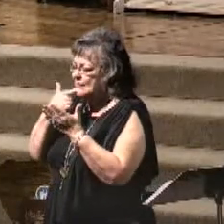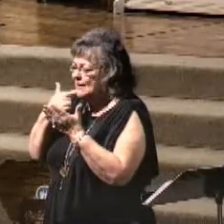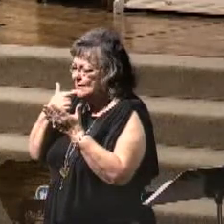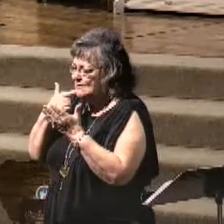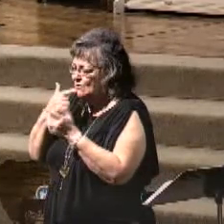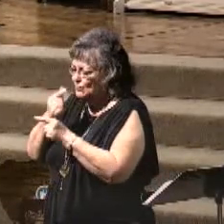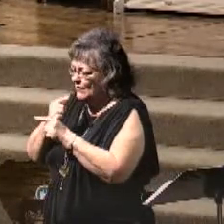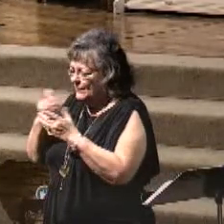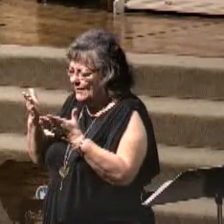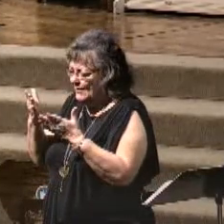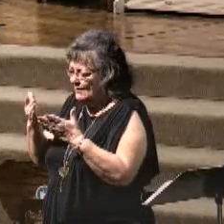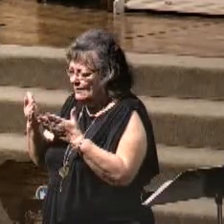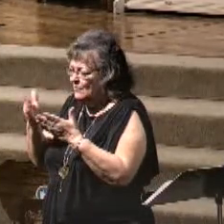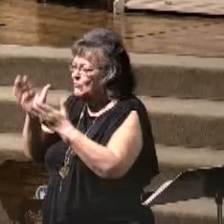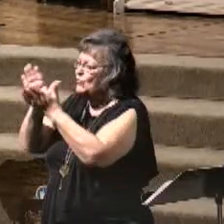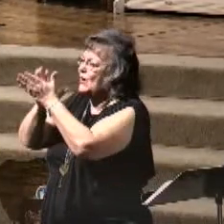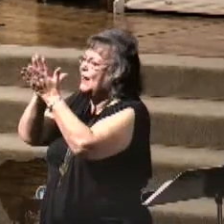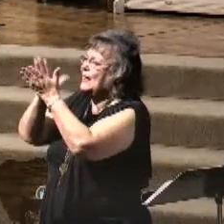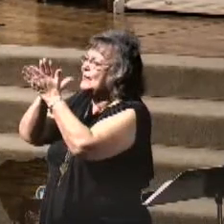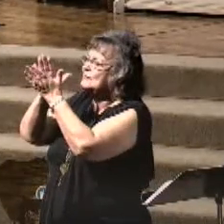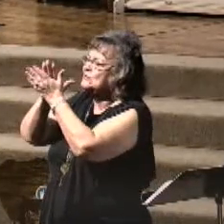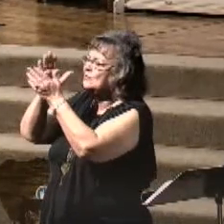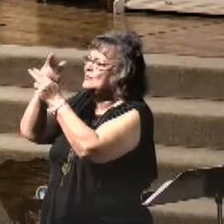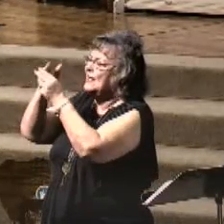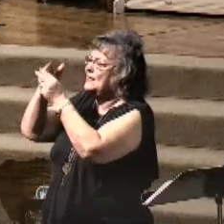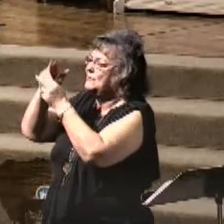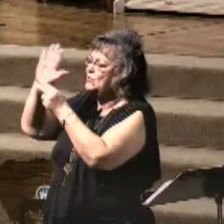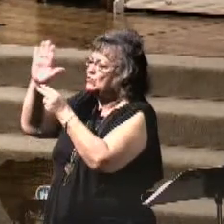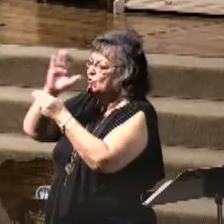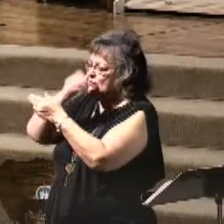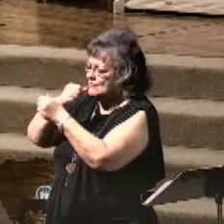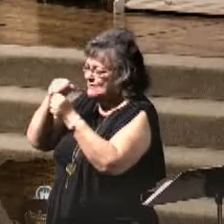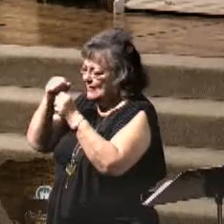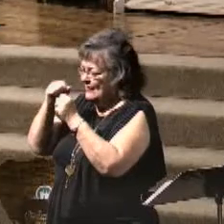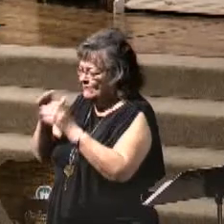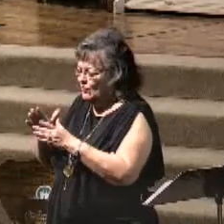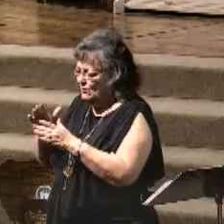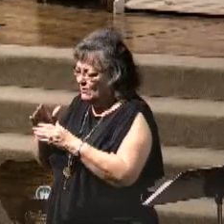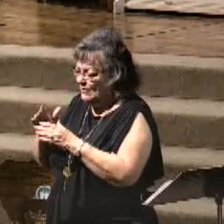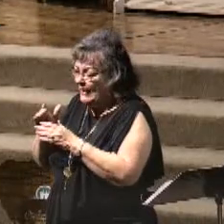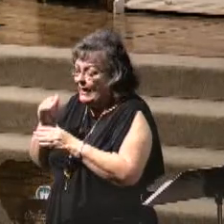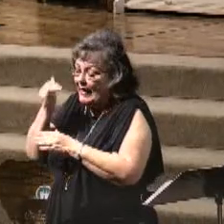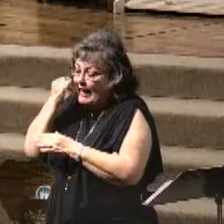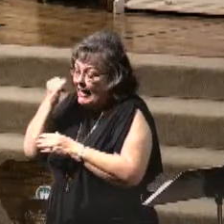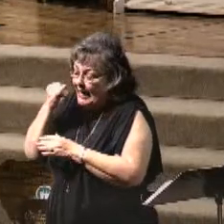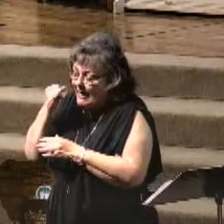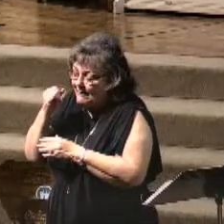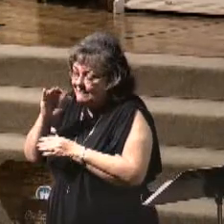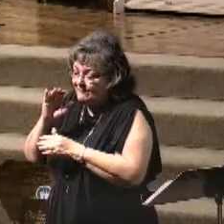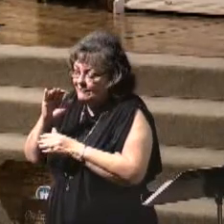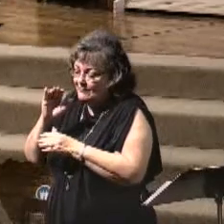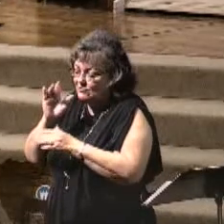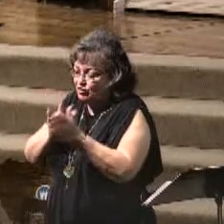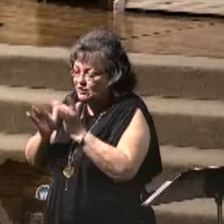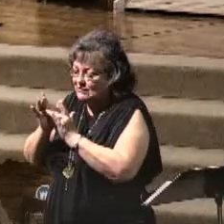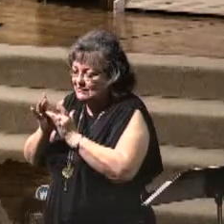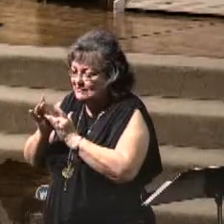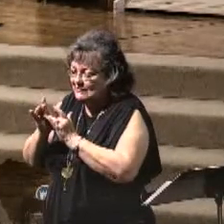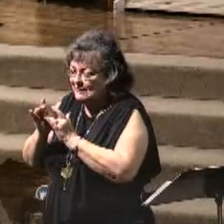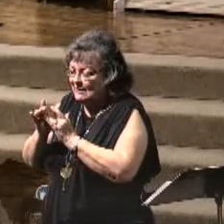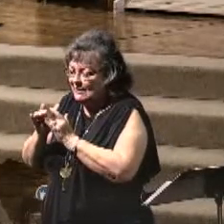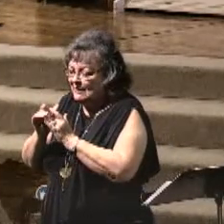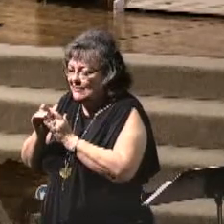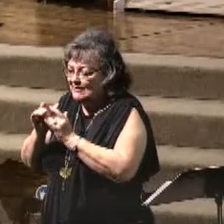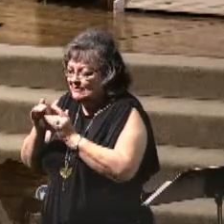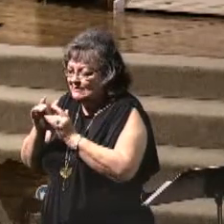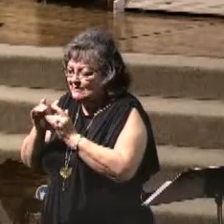you give praise under the name of your Savior who just saved you? If He did that, if you ask Him to save you, would you